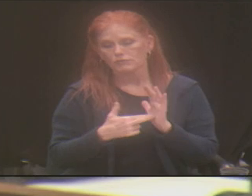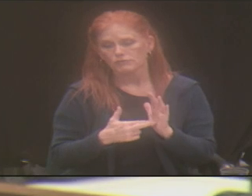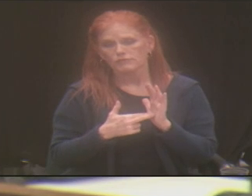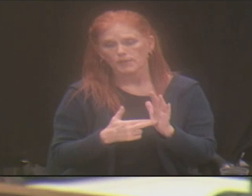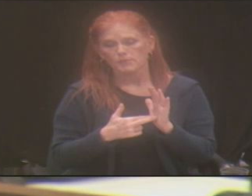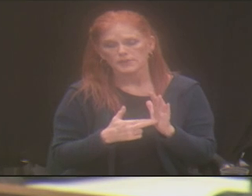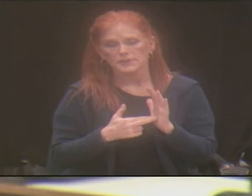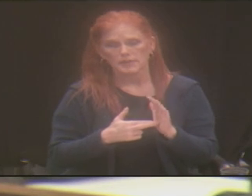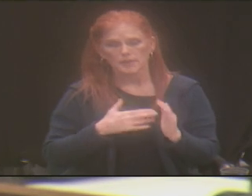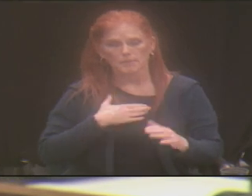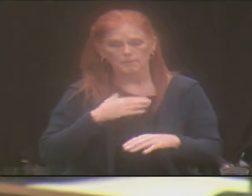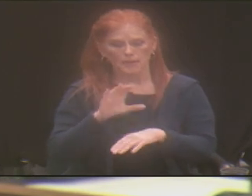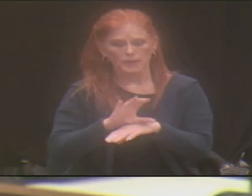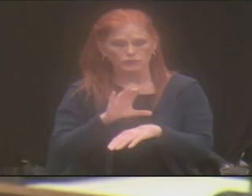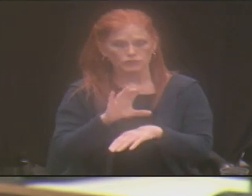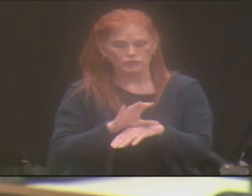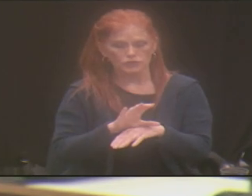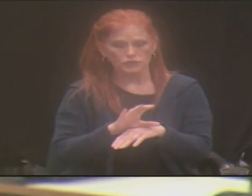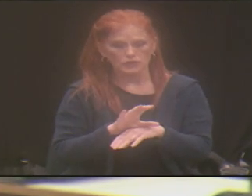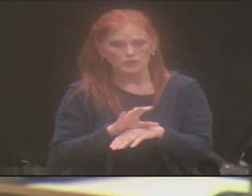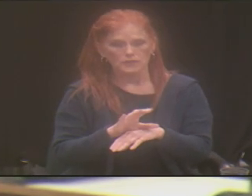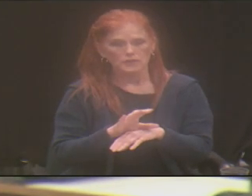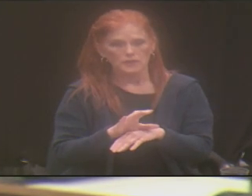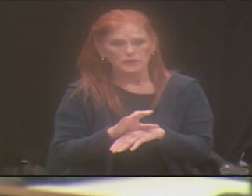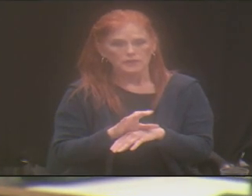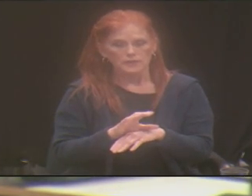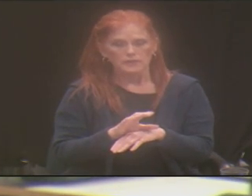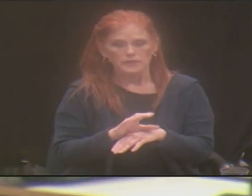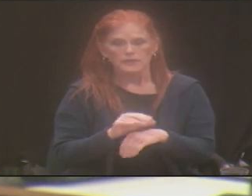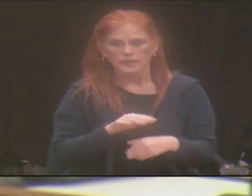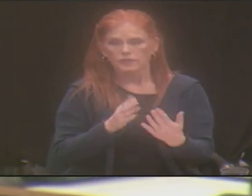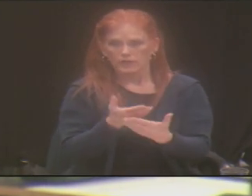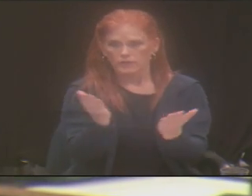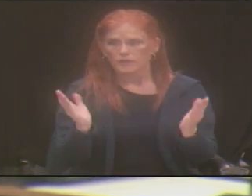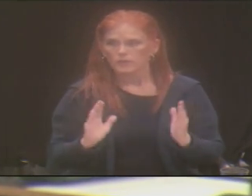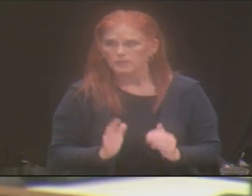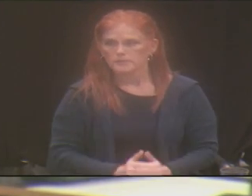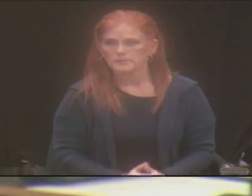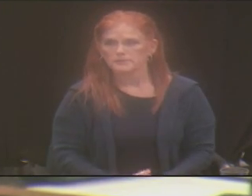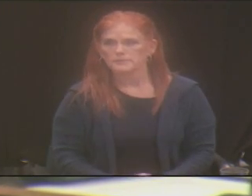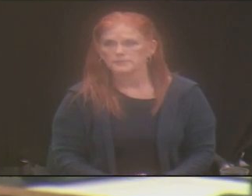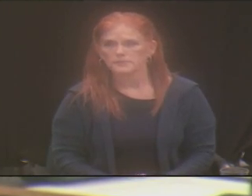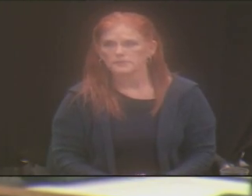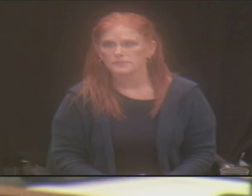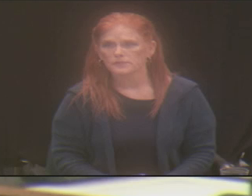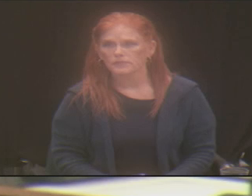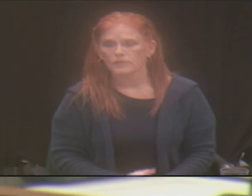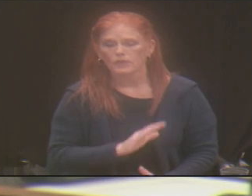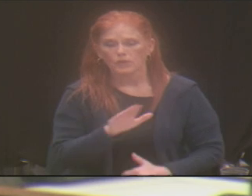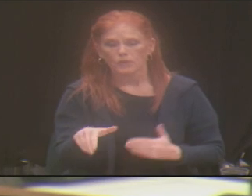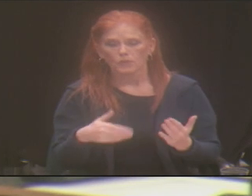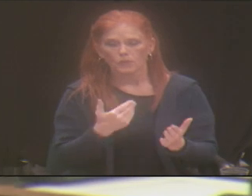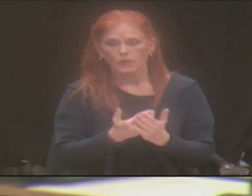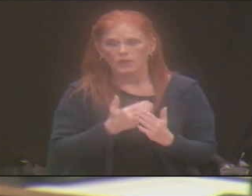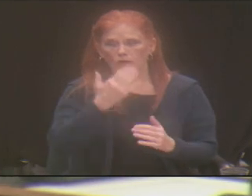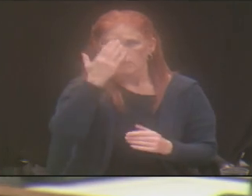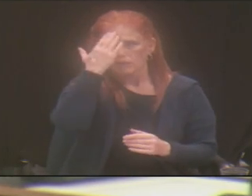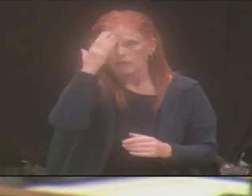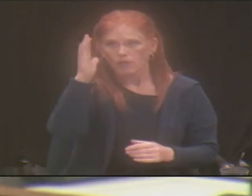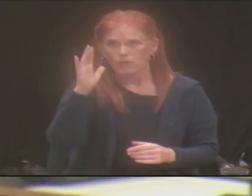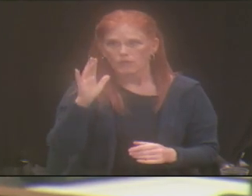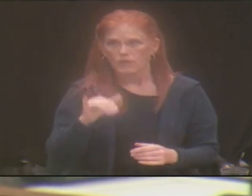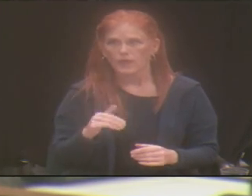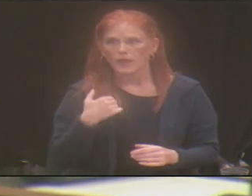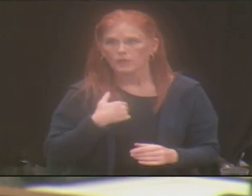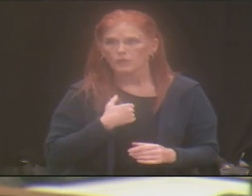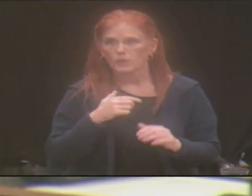my church in this capacity. We all know that we can